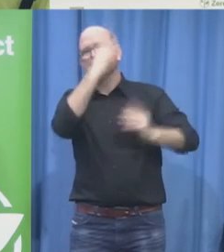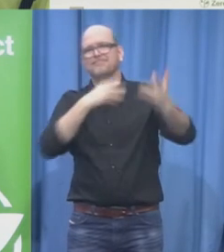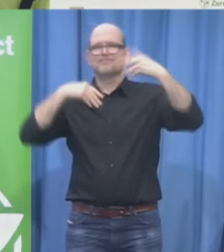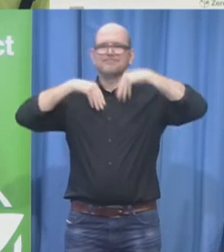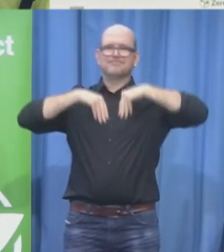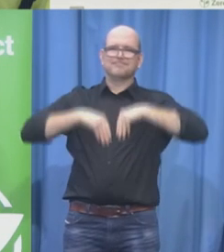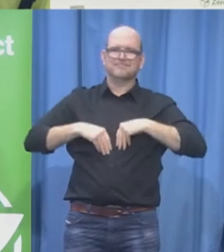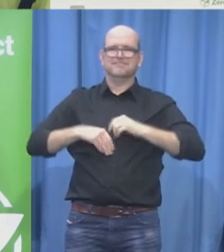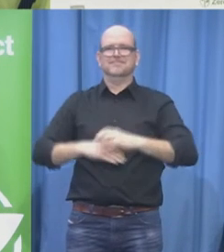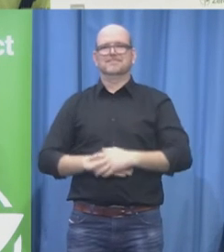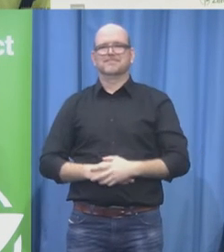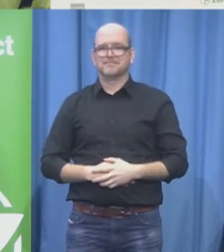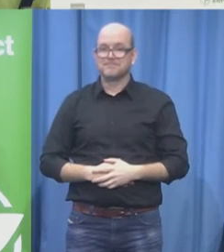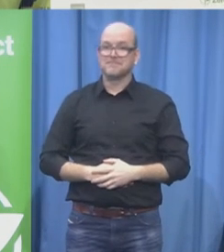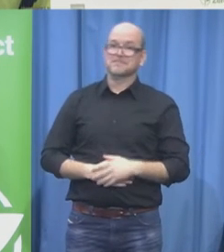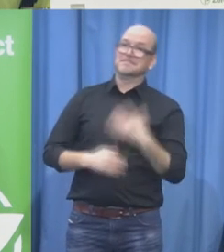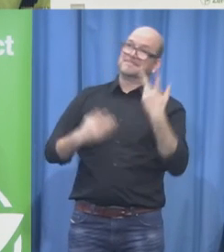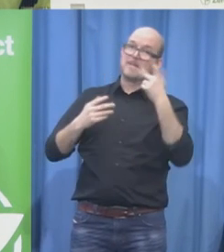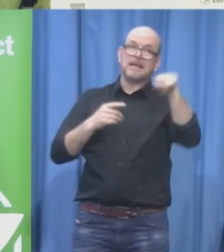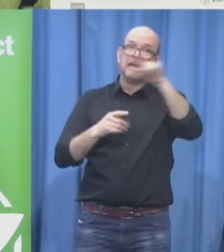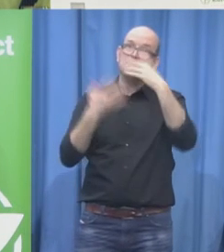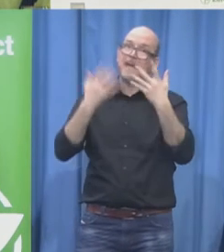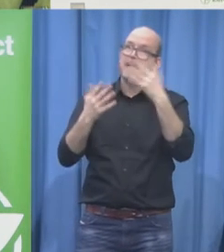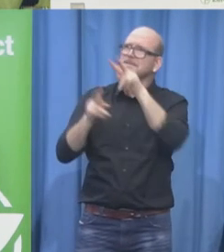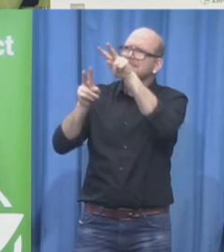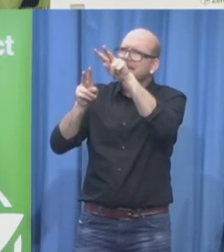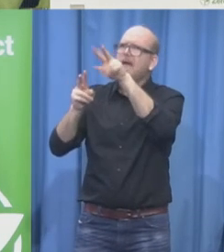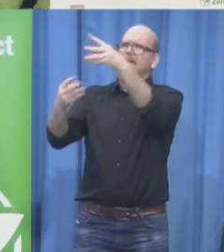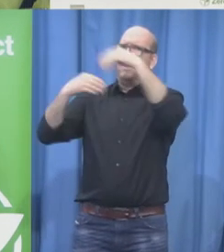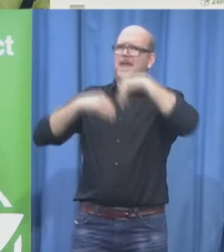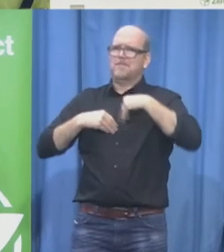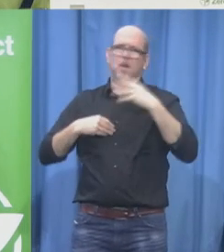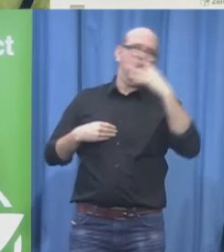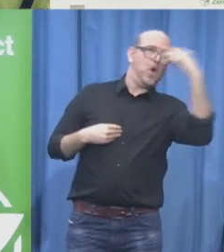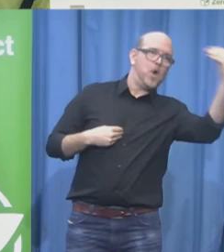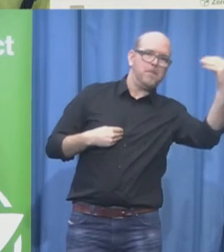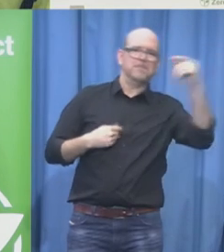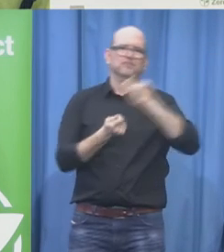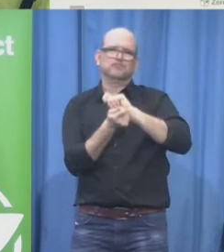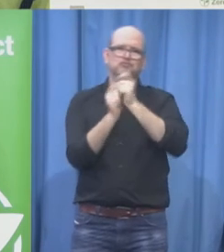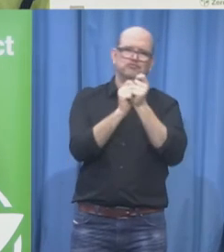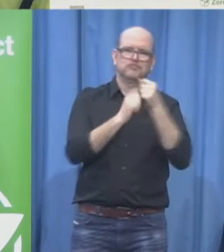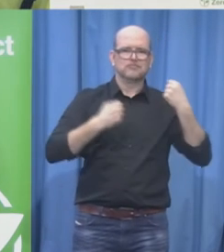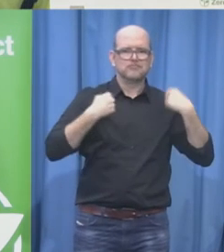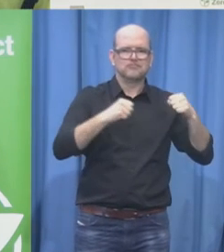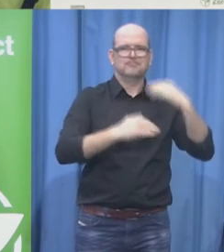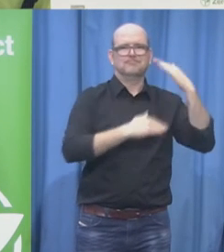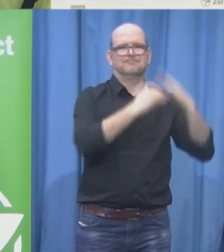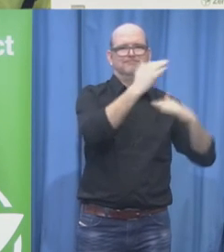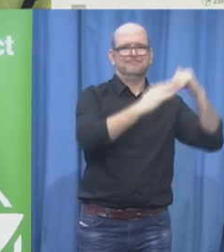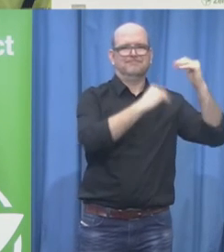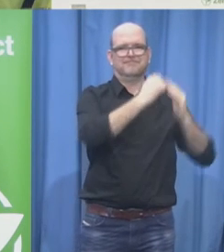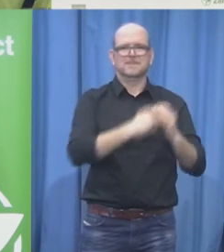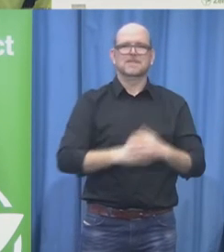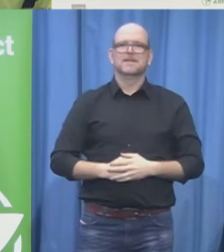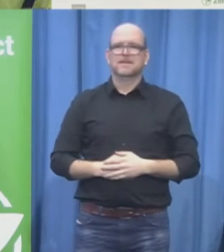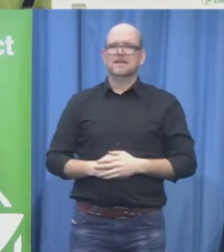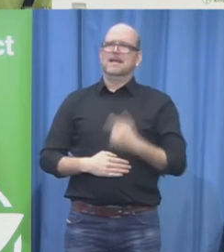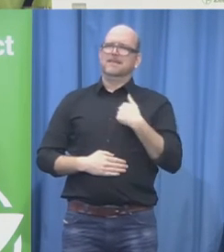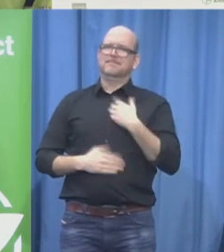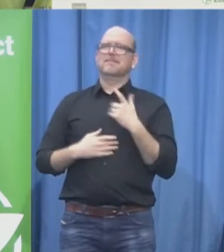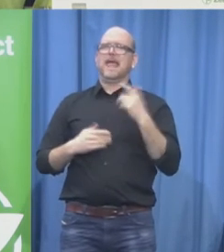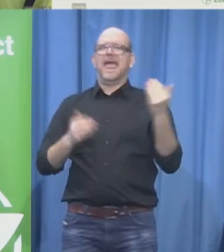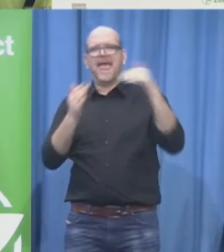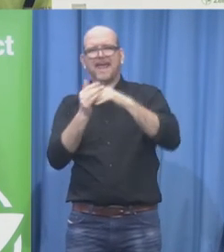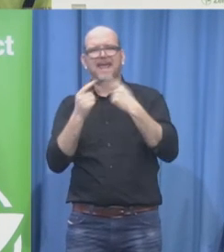with these words I want to wish you an interesting and fruitful conference and a very